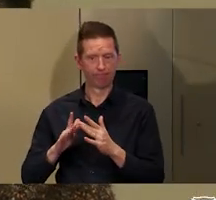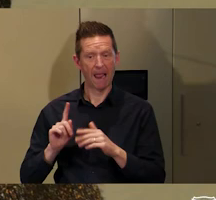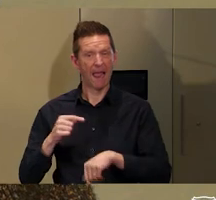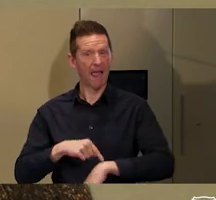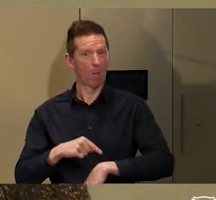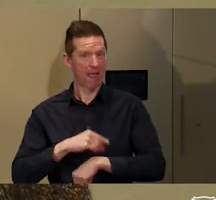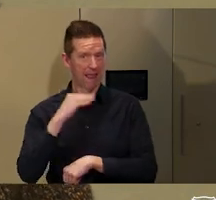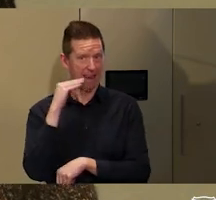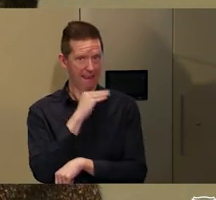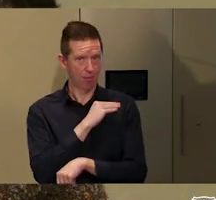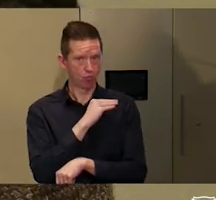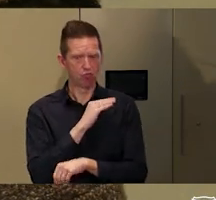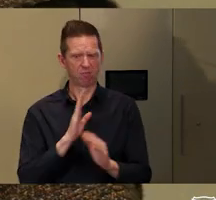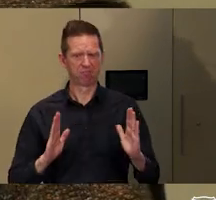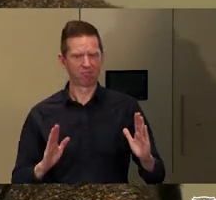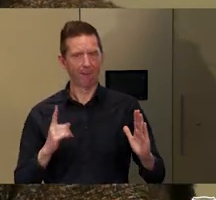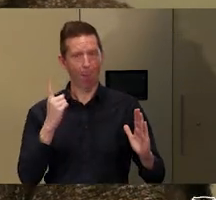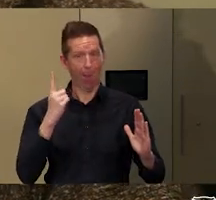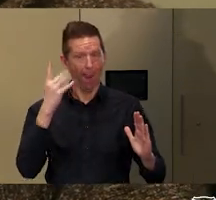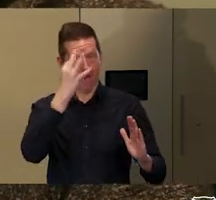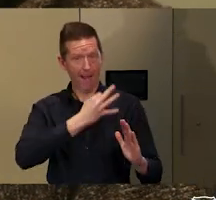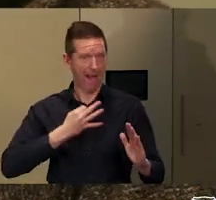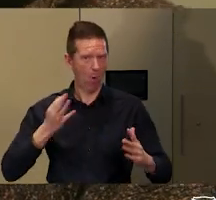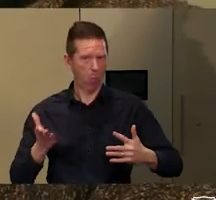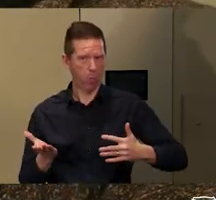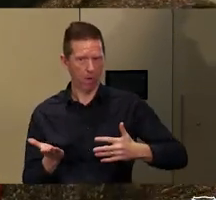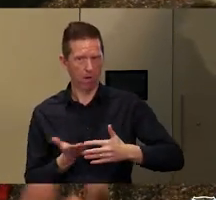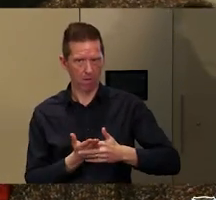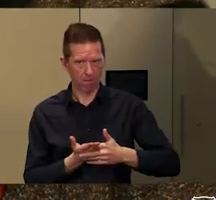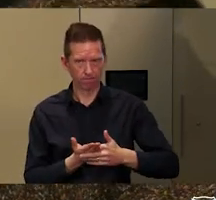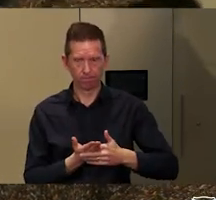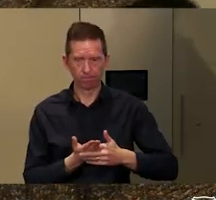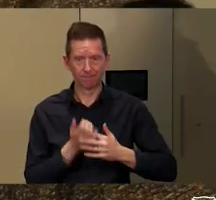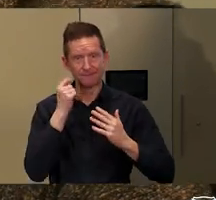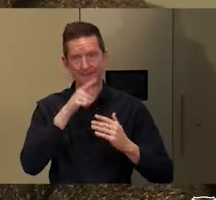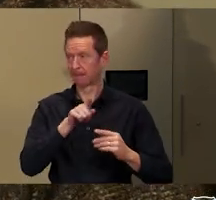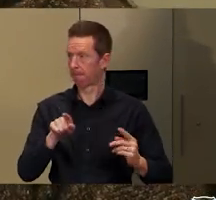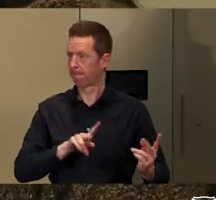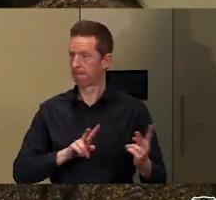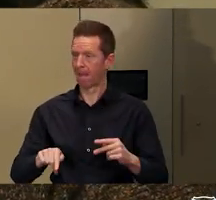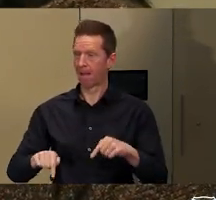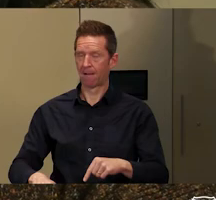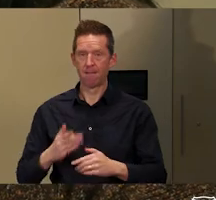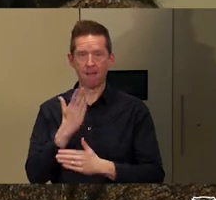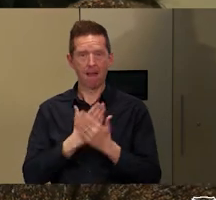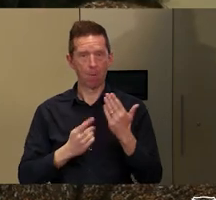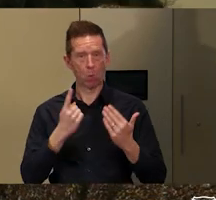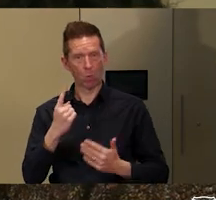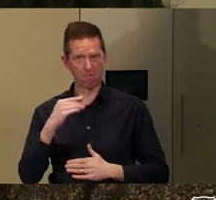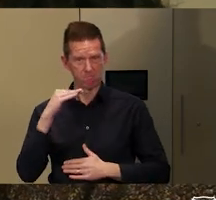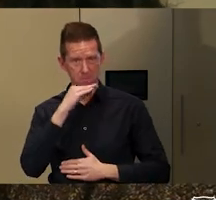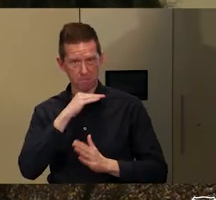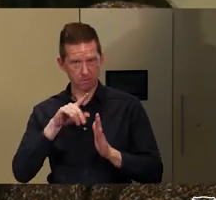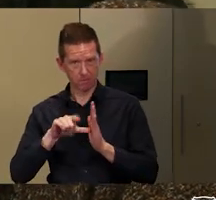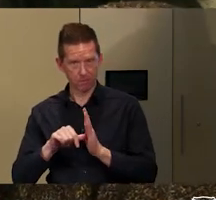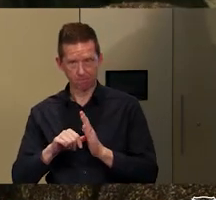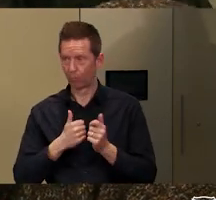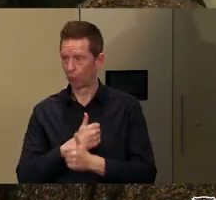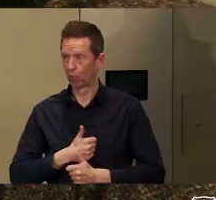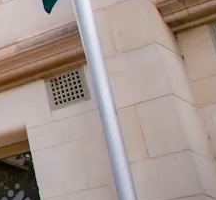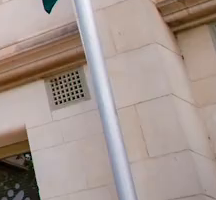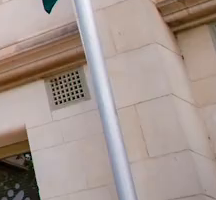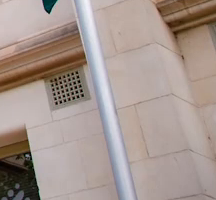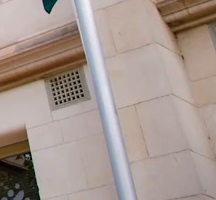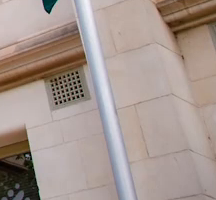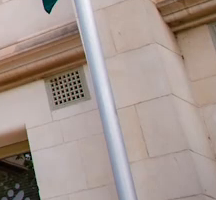lunch. We only have one hour for lunch. So I'd like to see you back in here at 1.30, and please enjoy the lunch. Thanks.